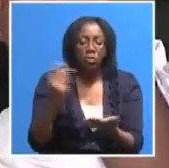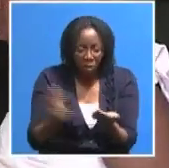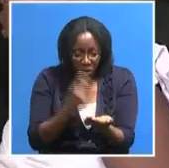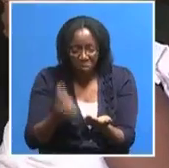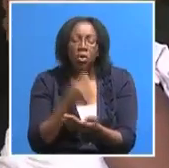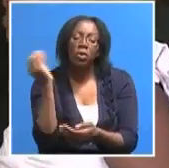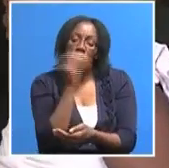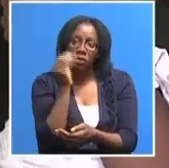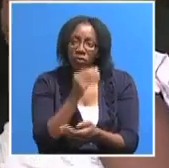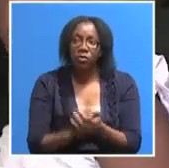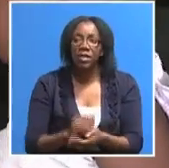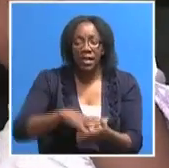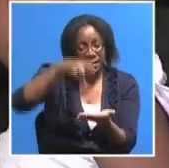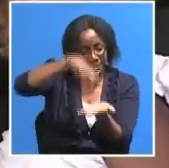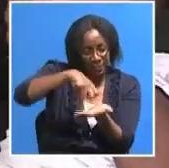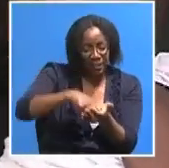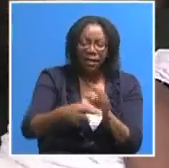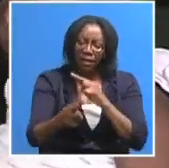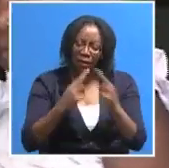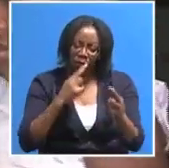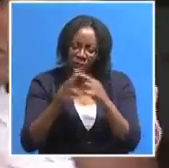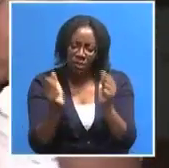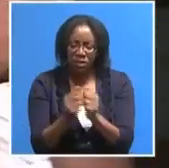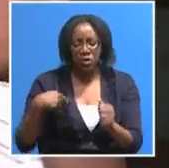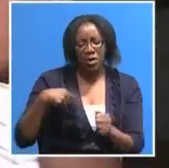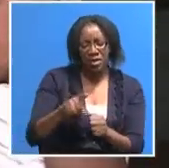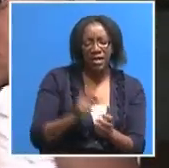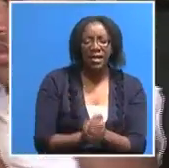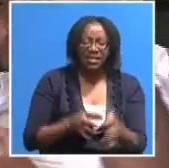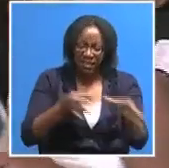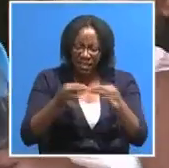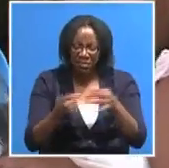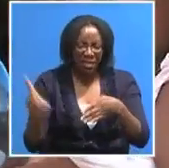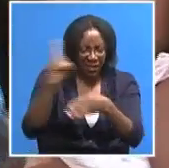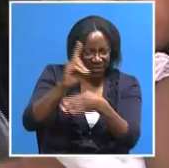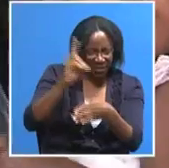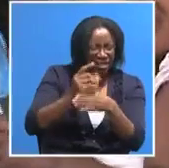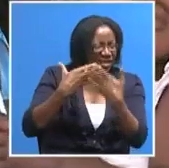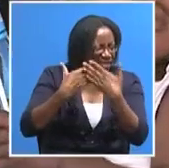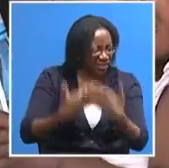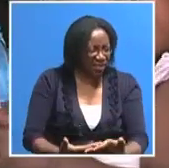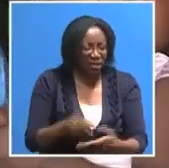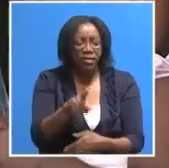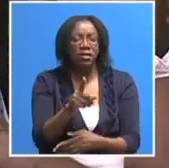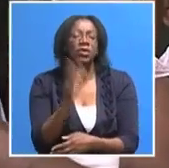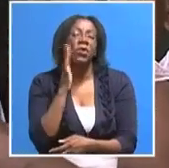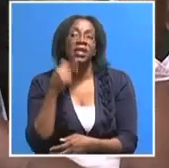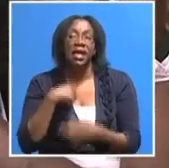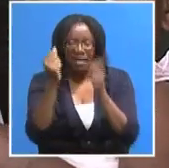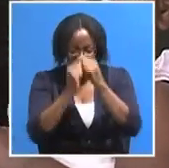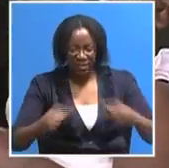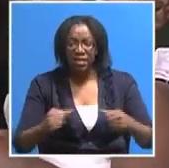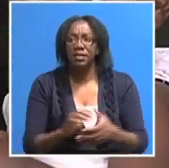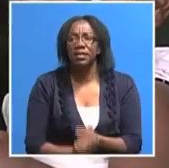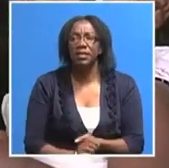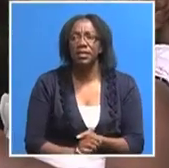I spoke to her, and she explained to me her daily life struggle. And that's when I decided that she qualified